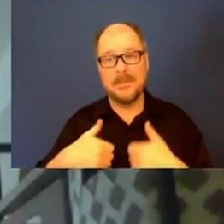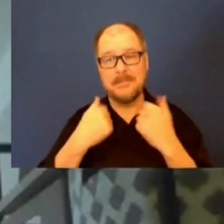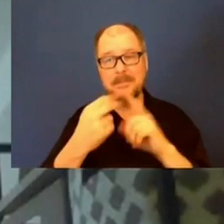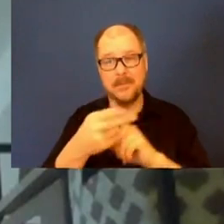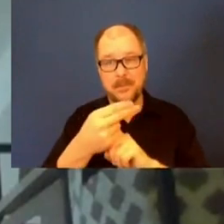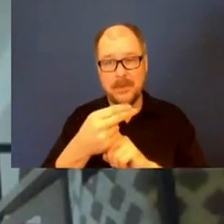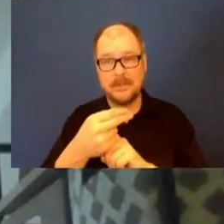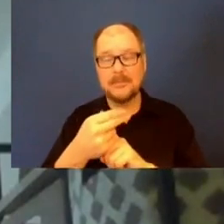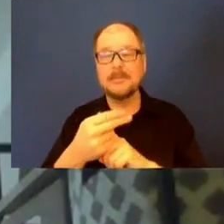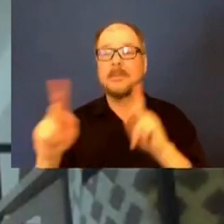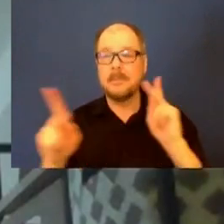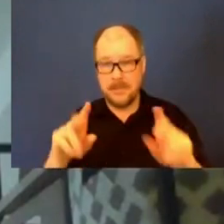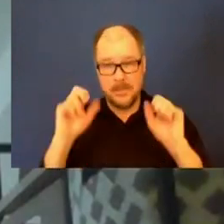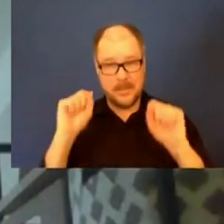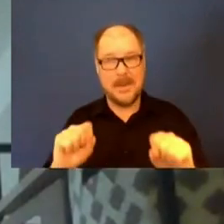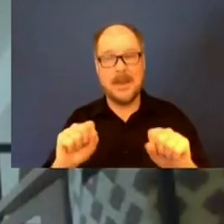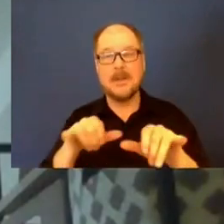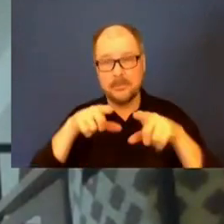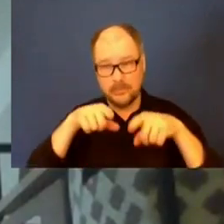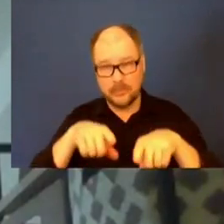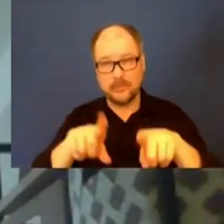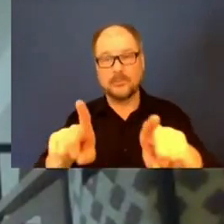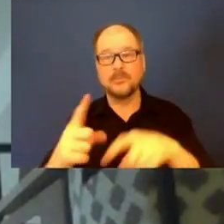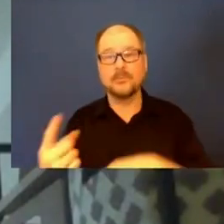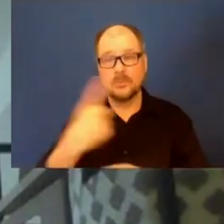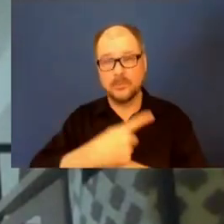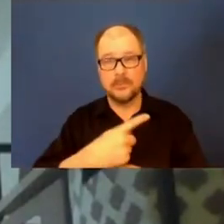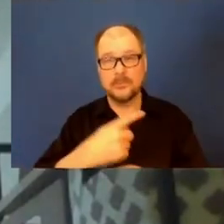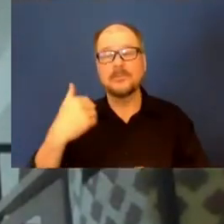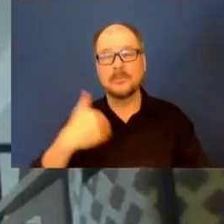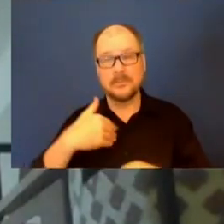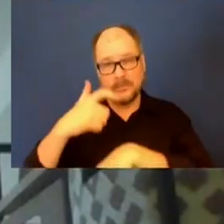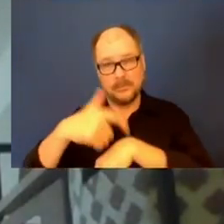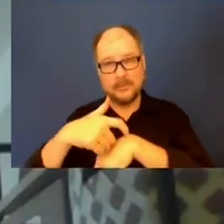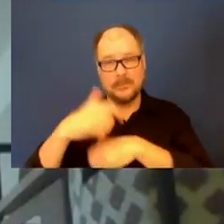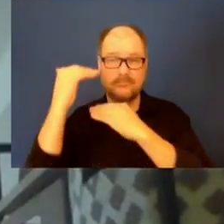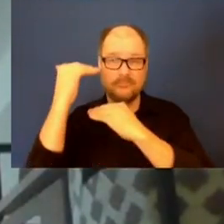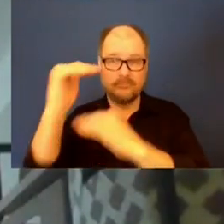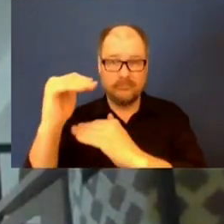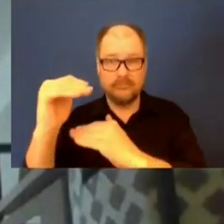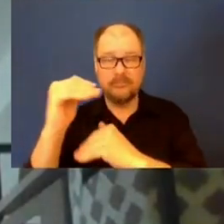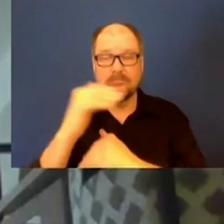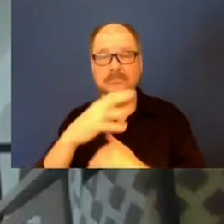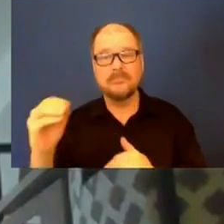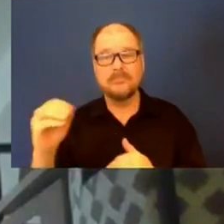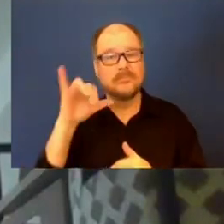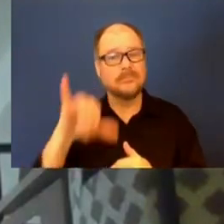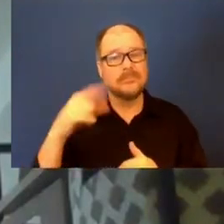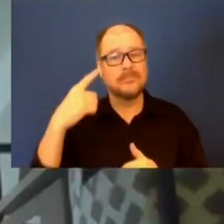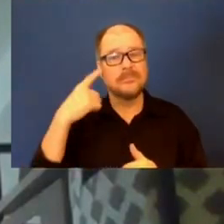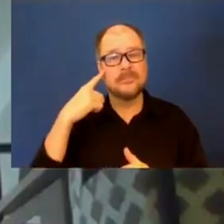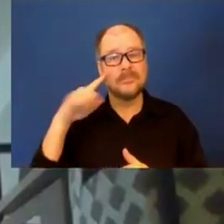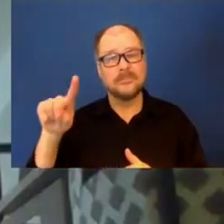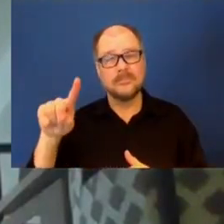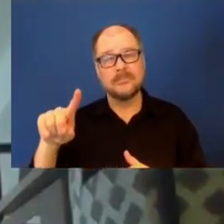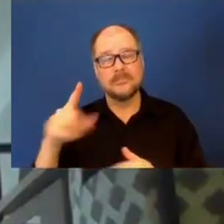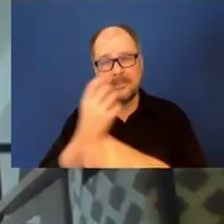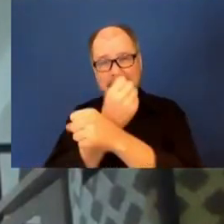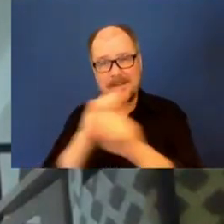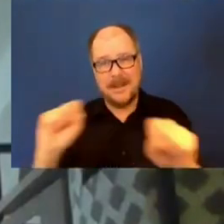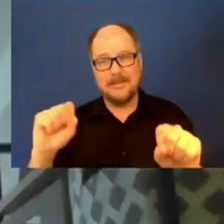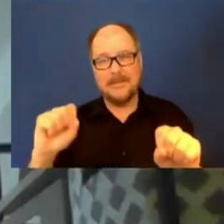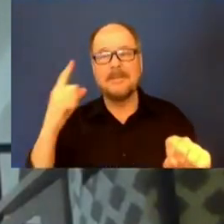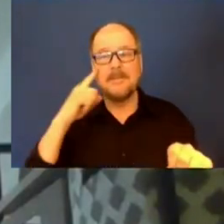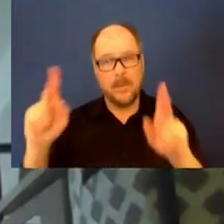there during the day. There is a curfew in the evening, and that's really just more for the safety of everyone